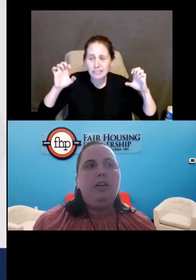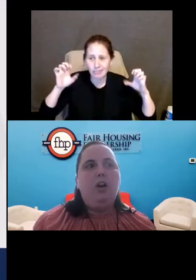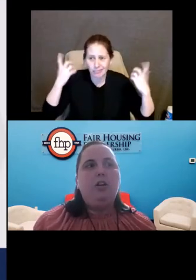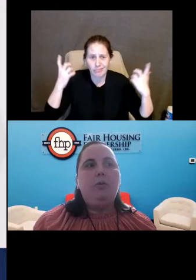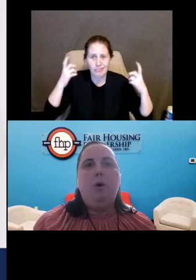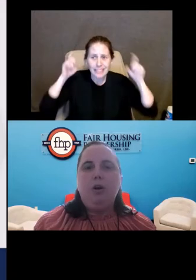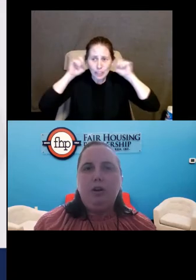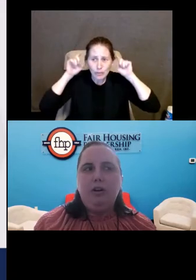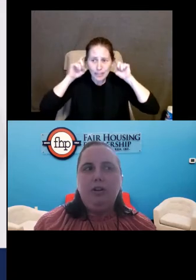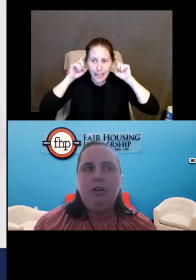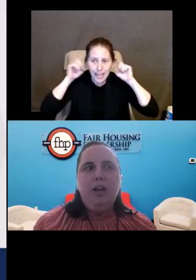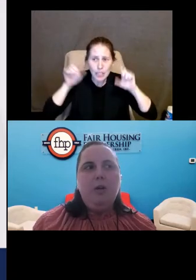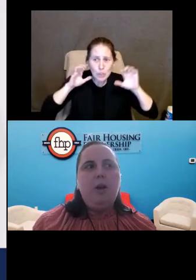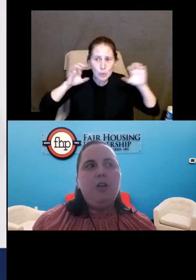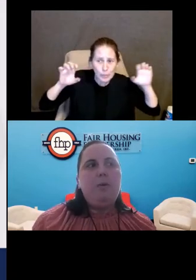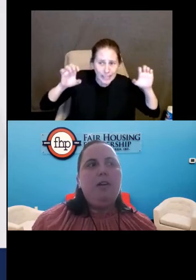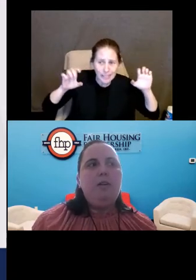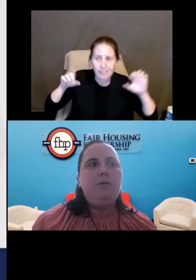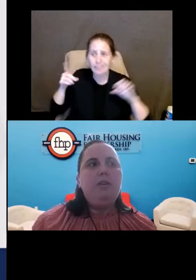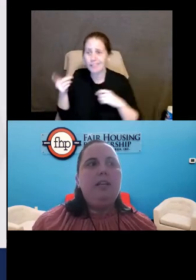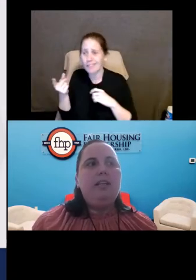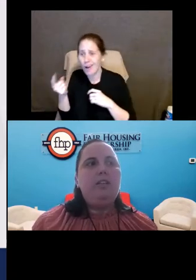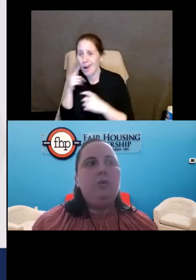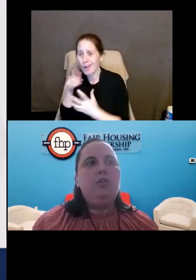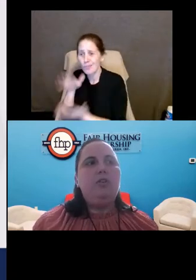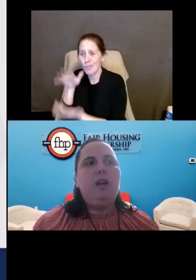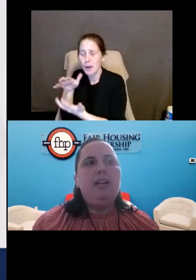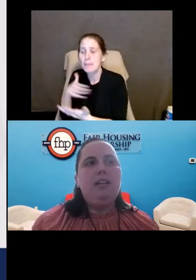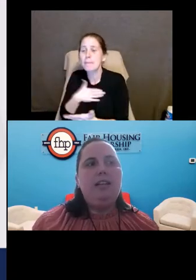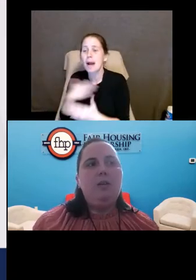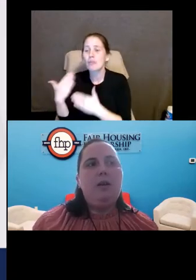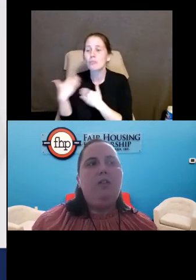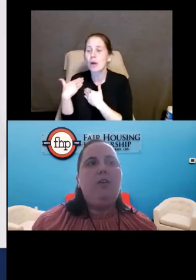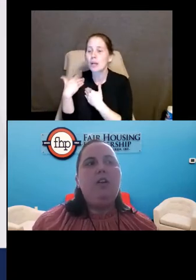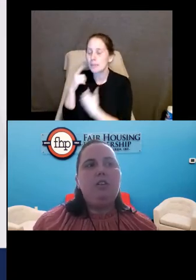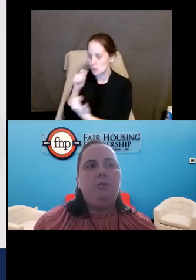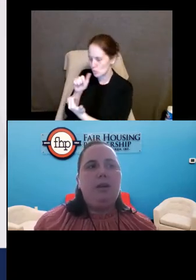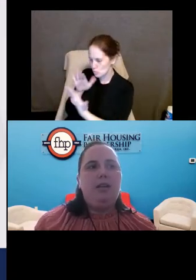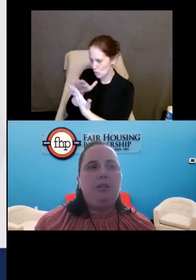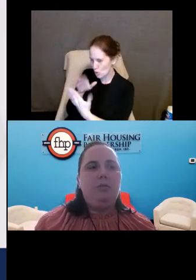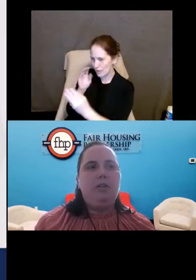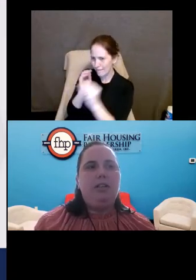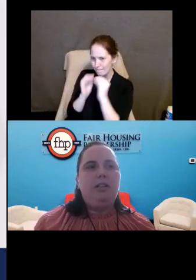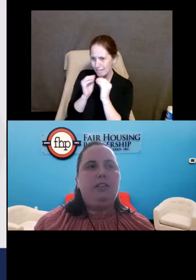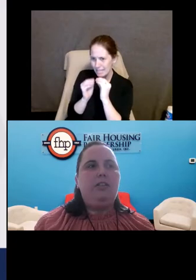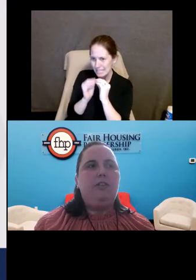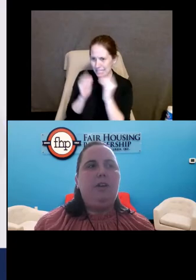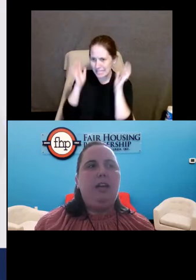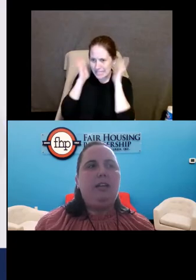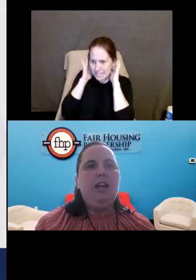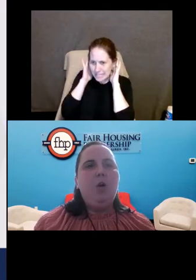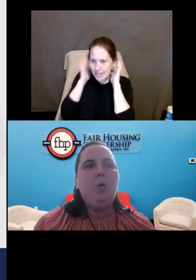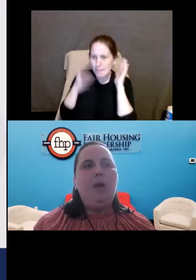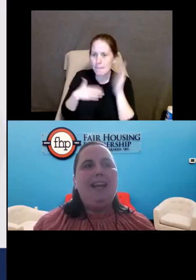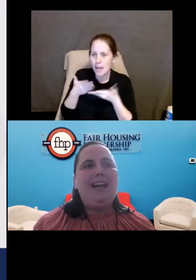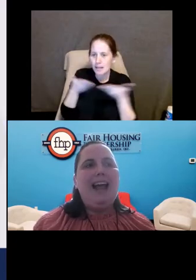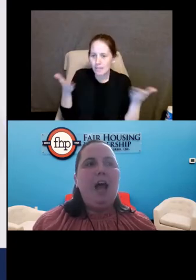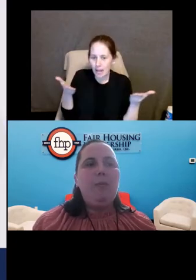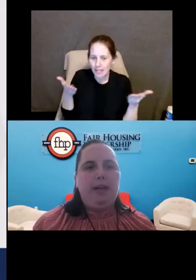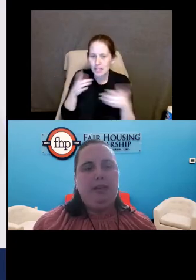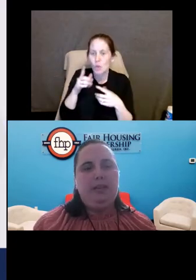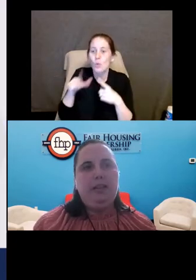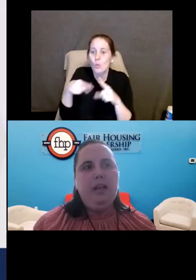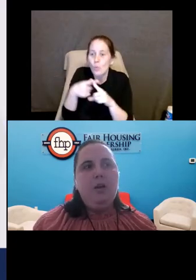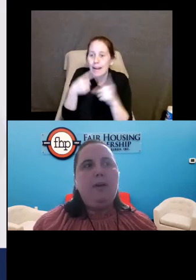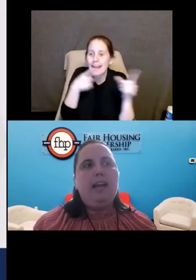squeal and dogs bark. My responsibility is to address any malfunction of my disability assisted device when it